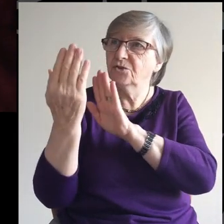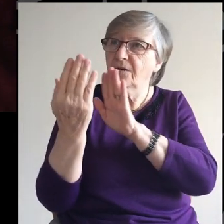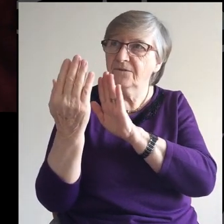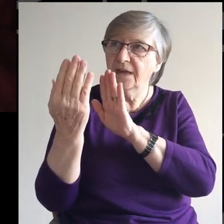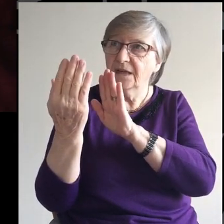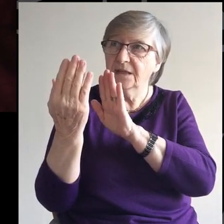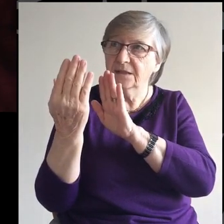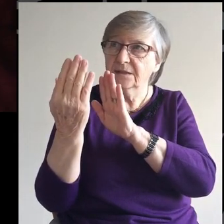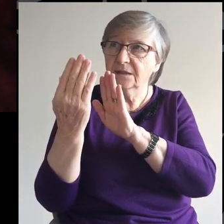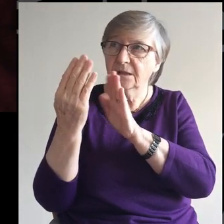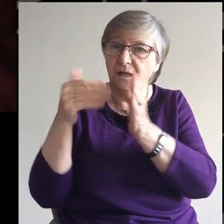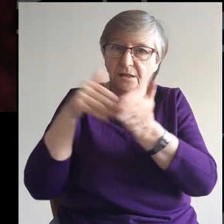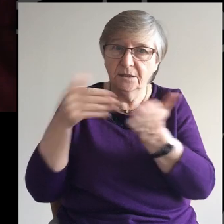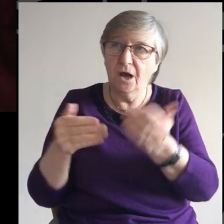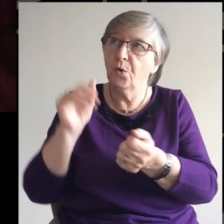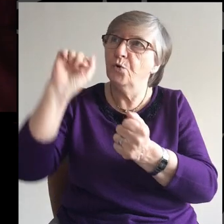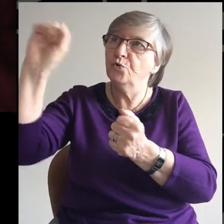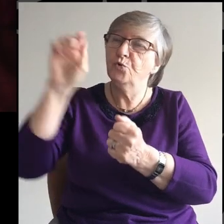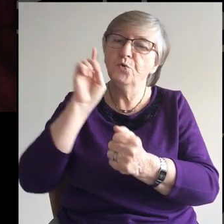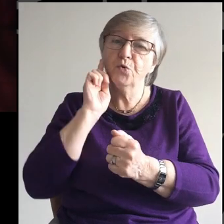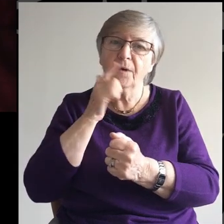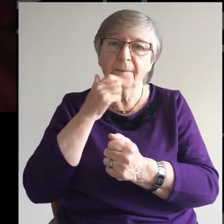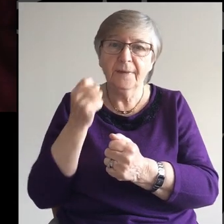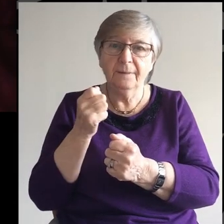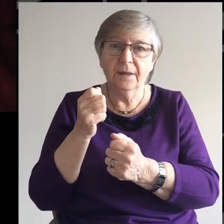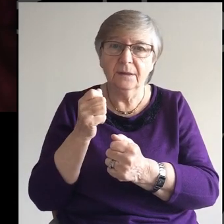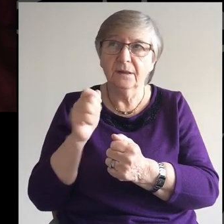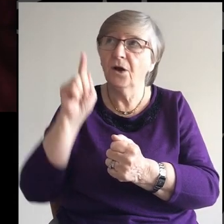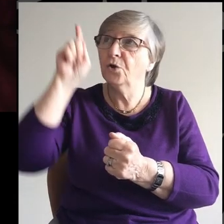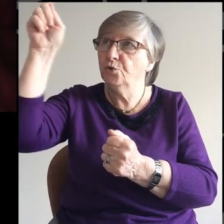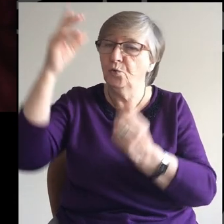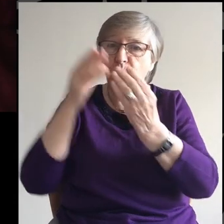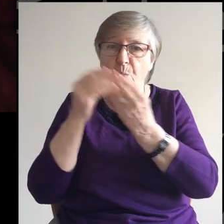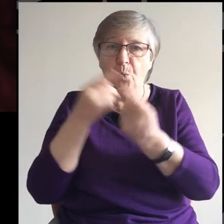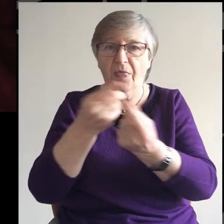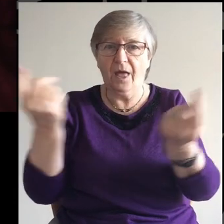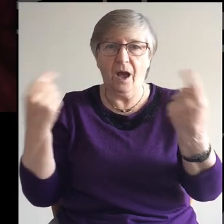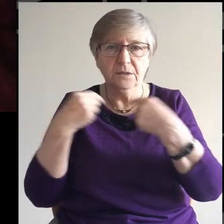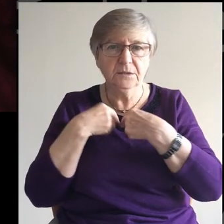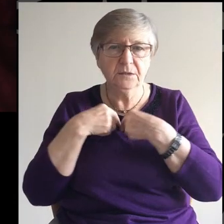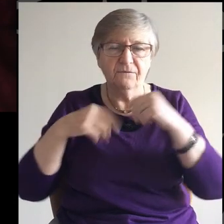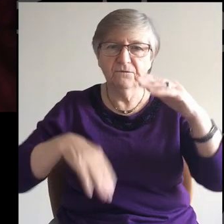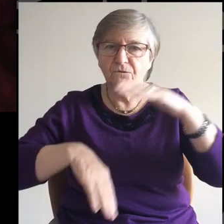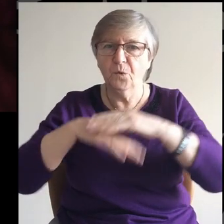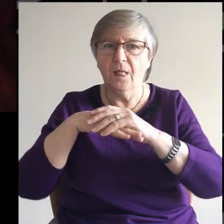people, having you, Lord, amongst us in all your fullness.